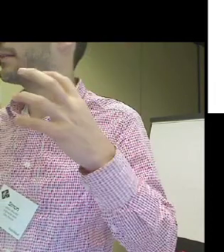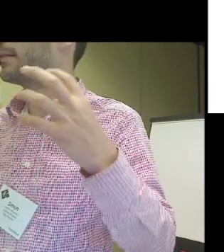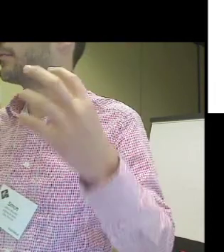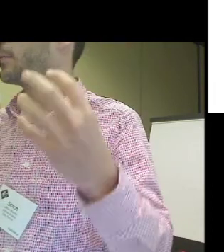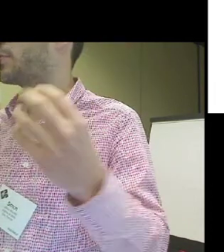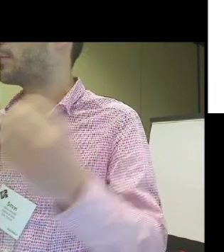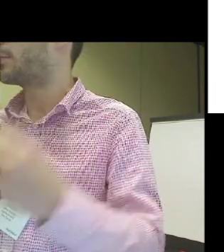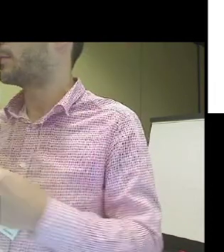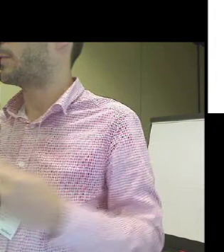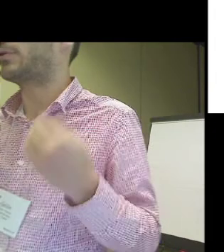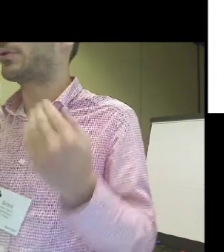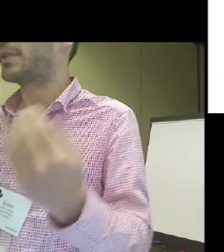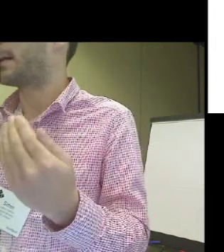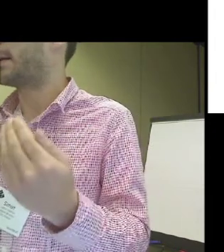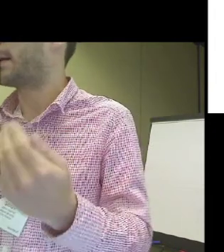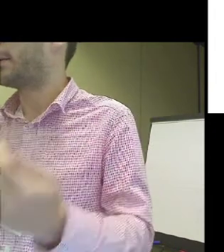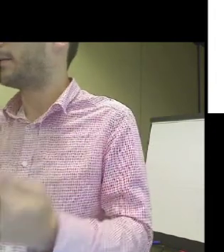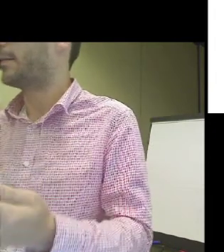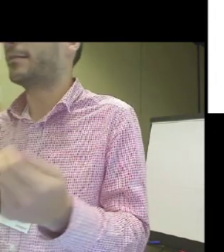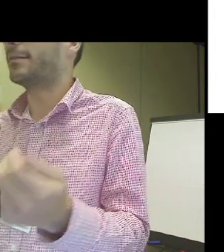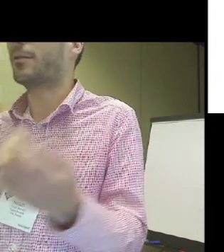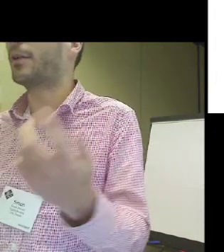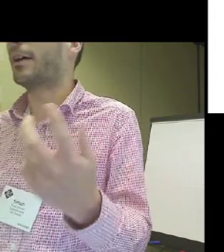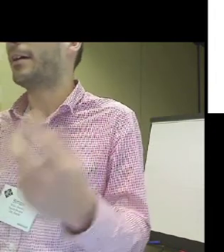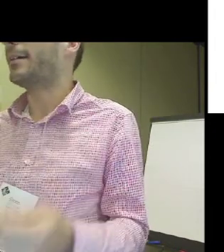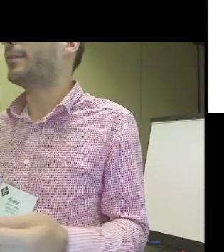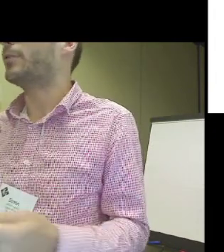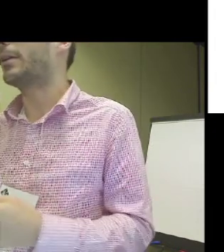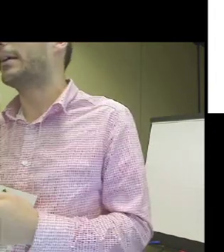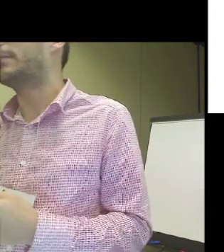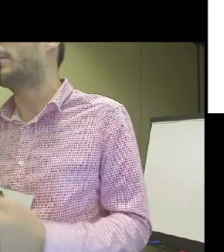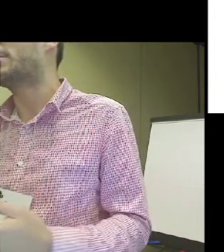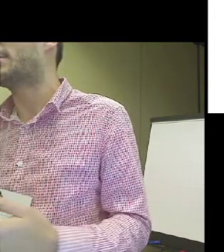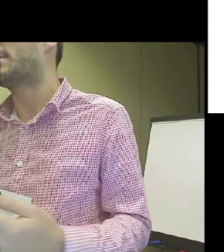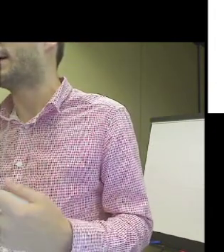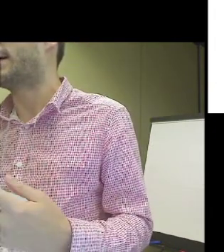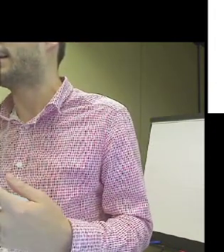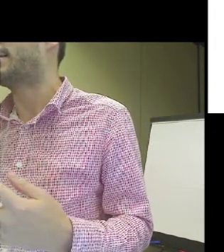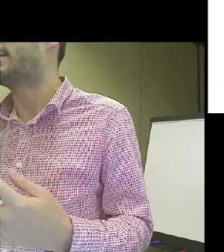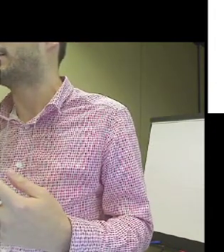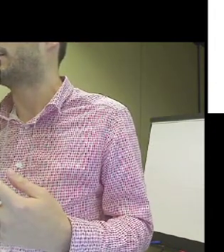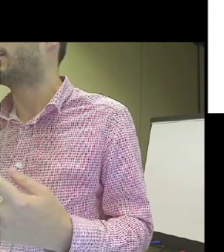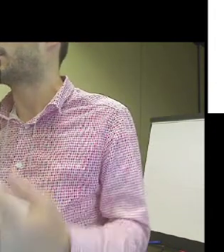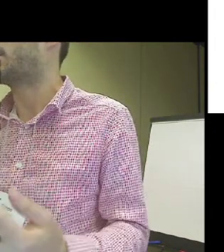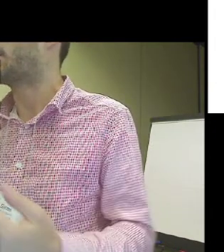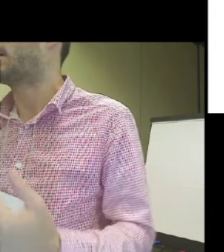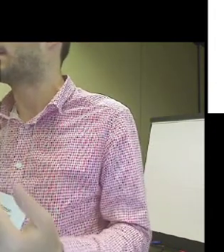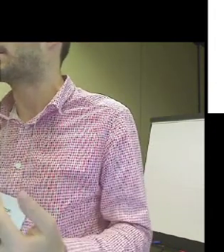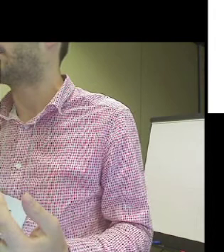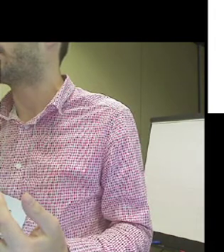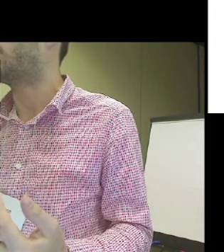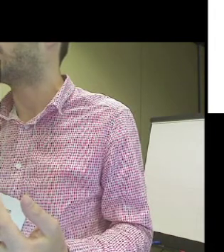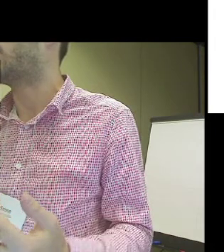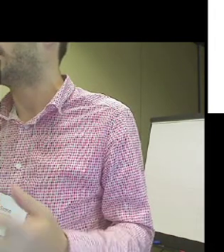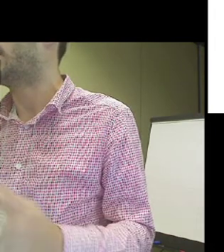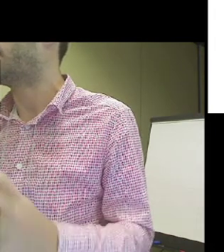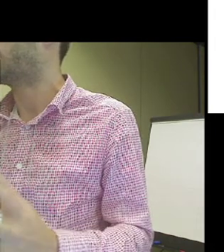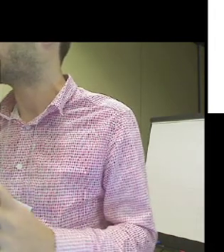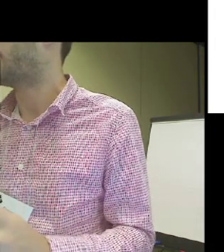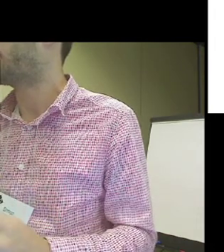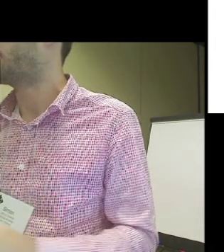the information we were using. Like, okay, a kid, for instance, I taught some kids of